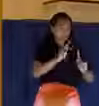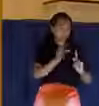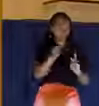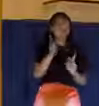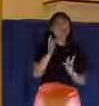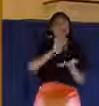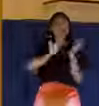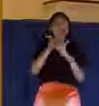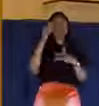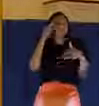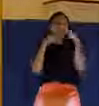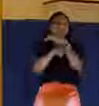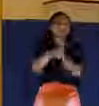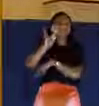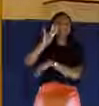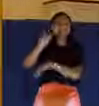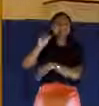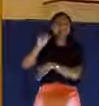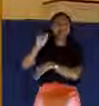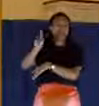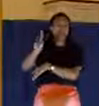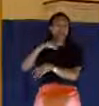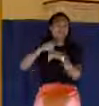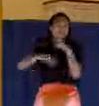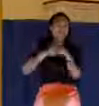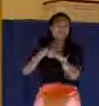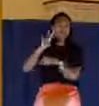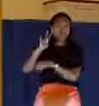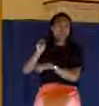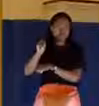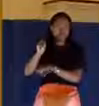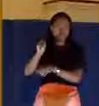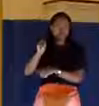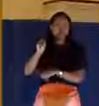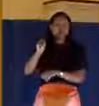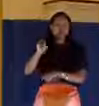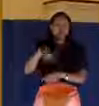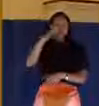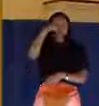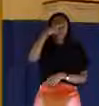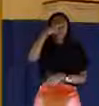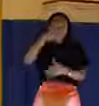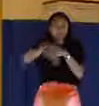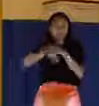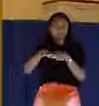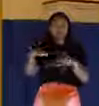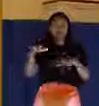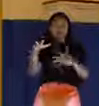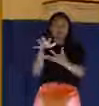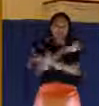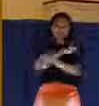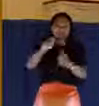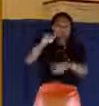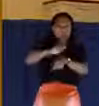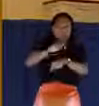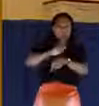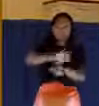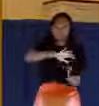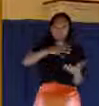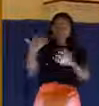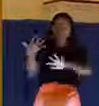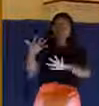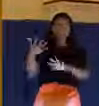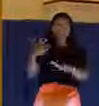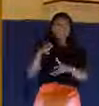the Romans would come in and destroy literally the temple, and over a